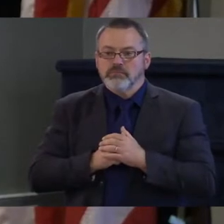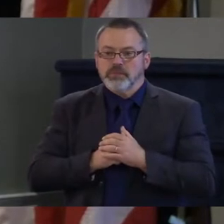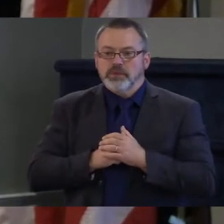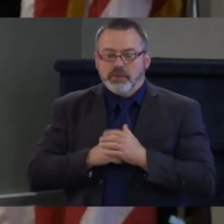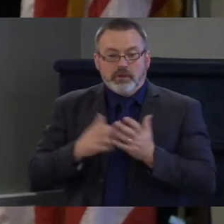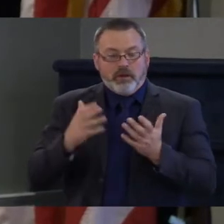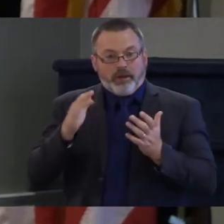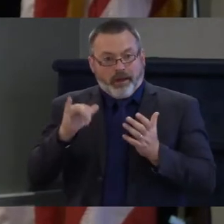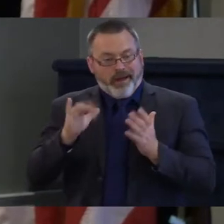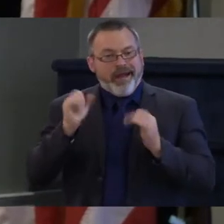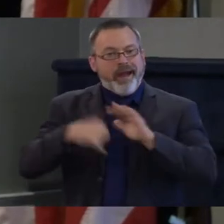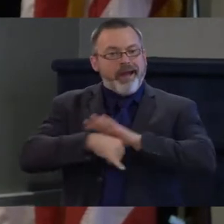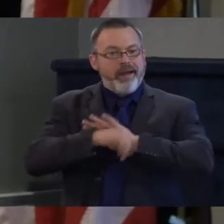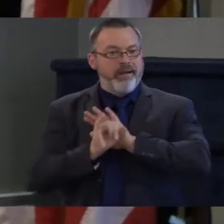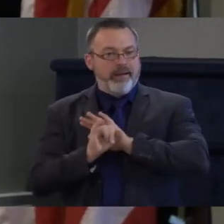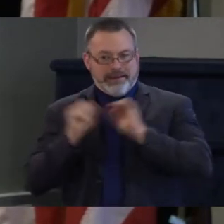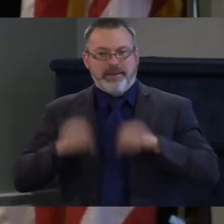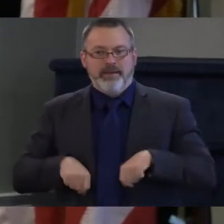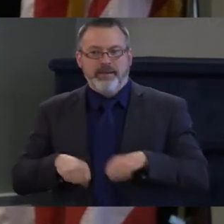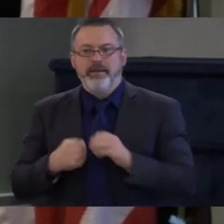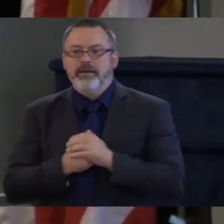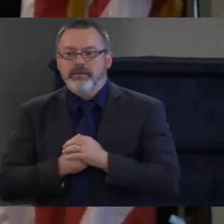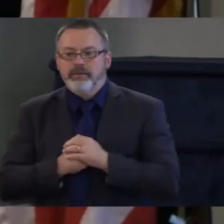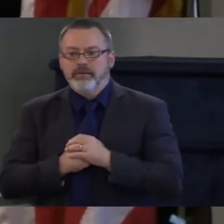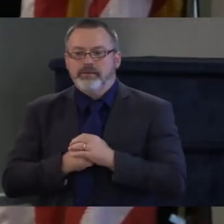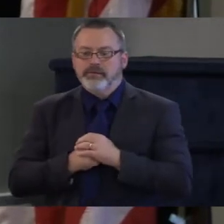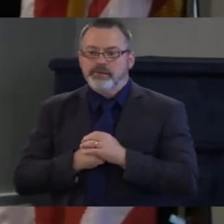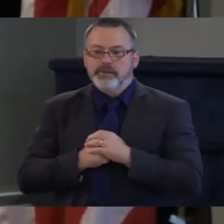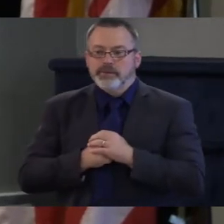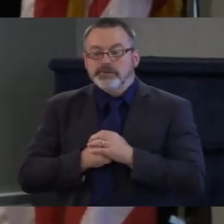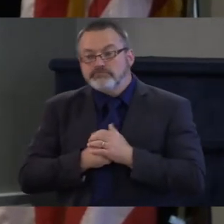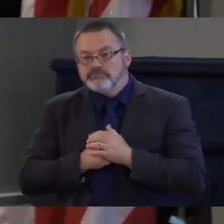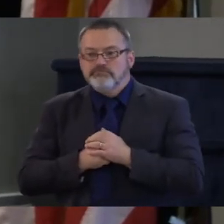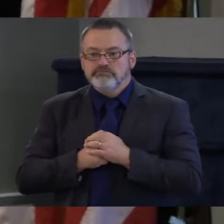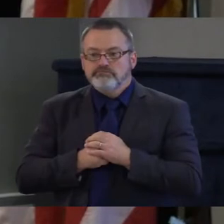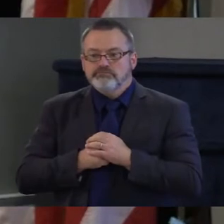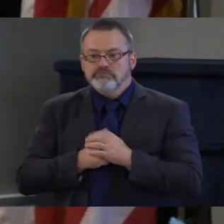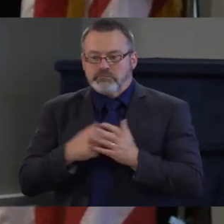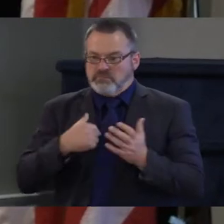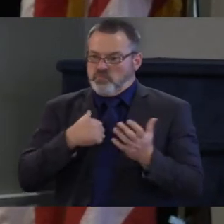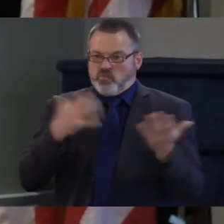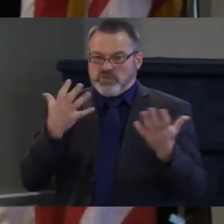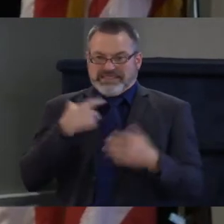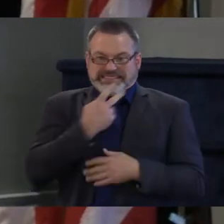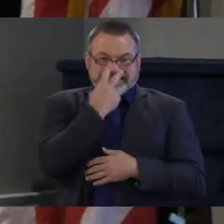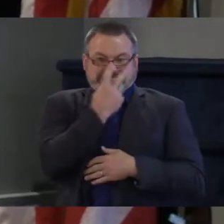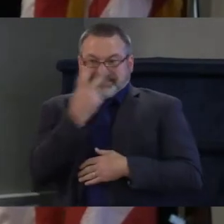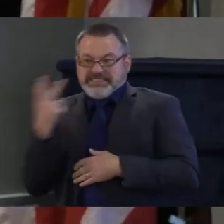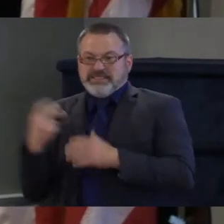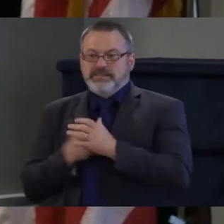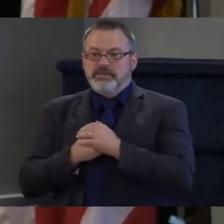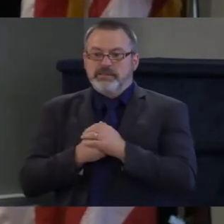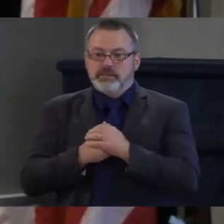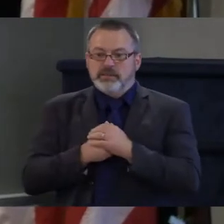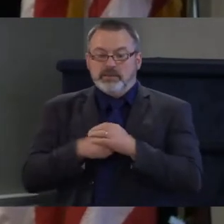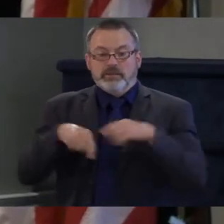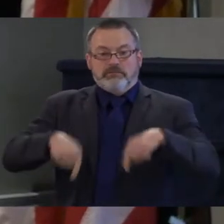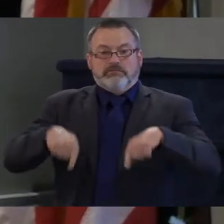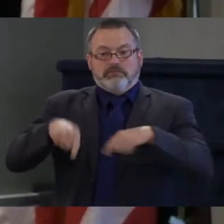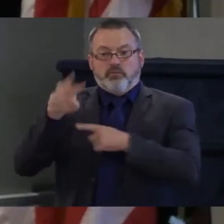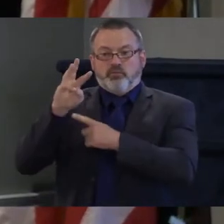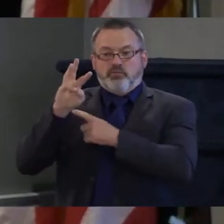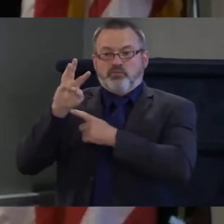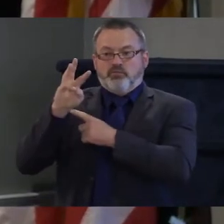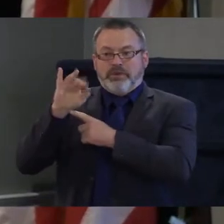two other things that human beings need desperately. We have seen so much success, Williamson County Juvenile Justice Program as an example,